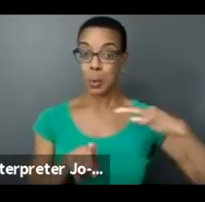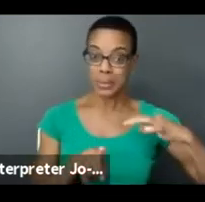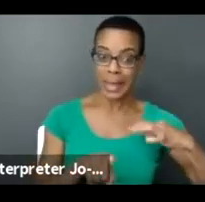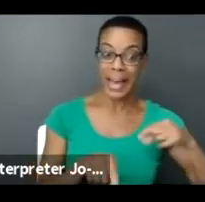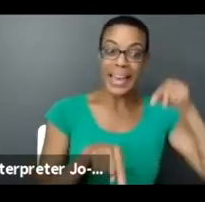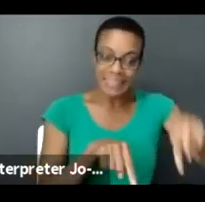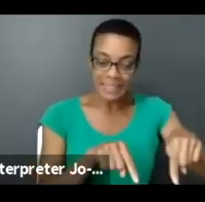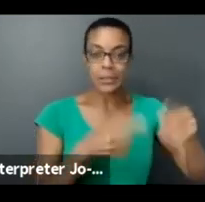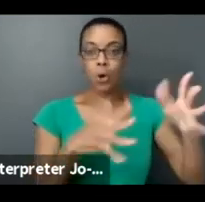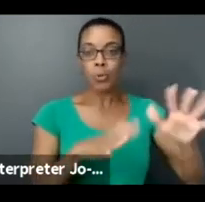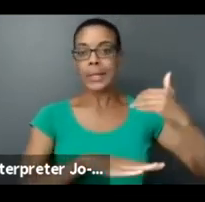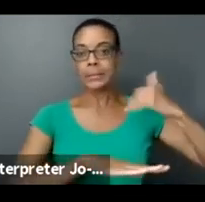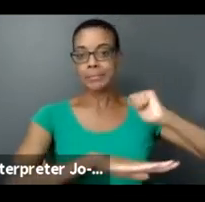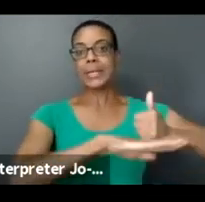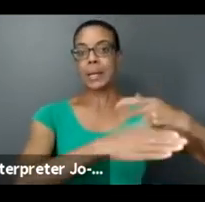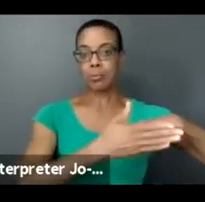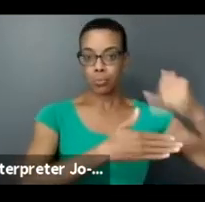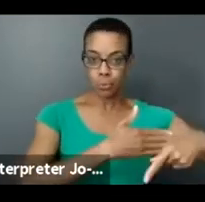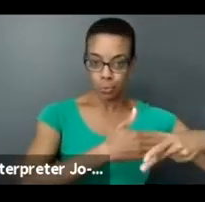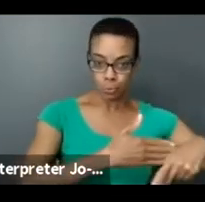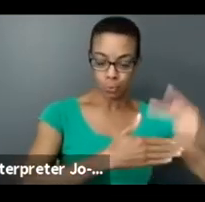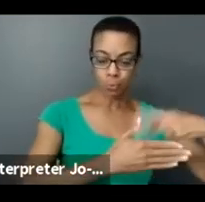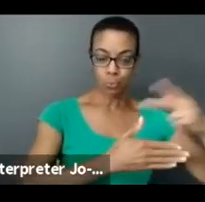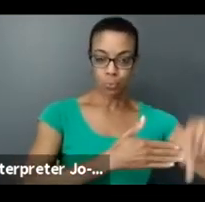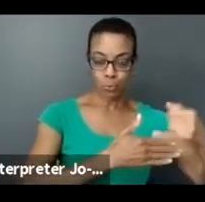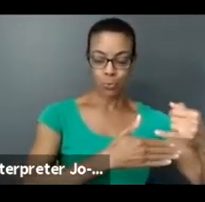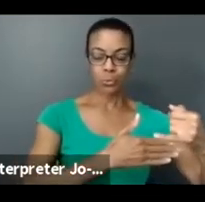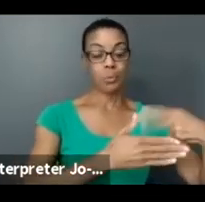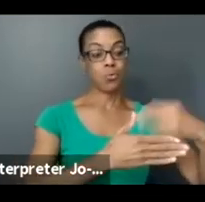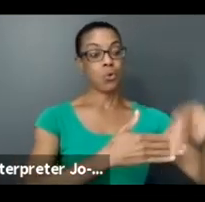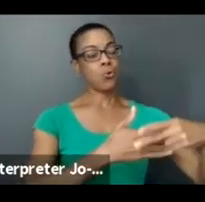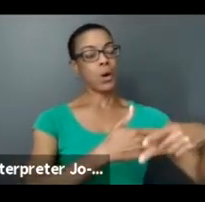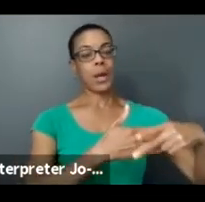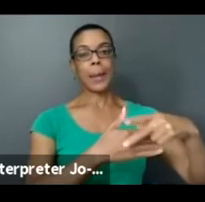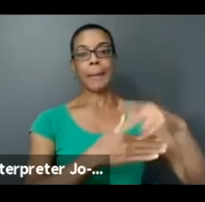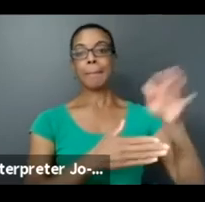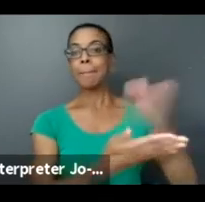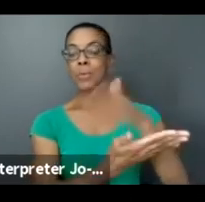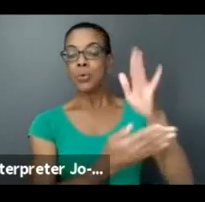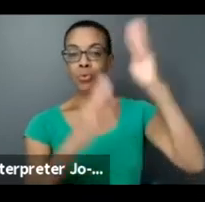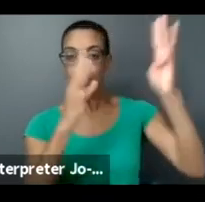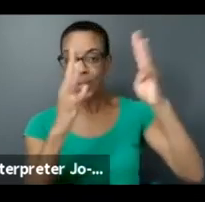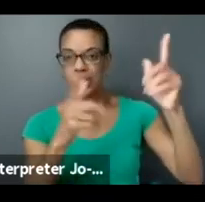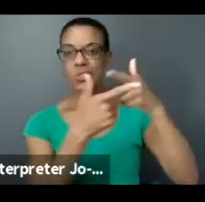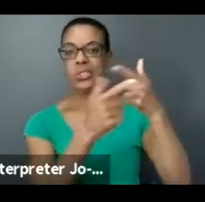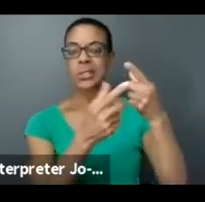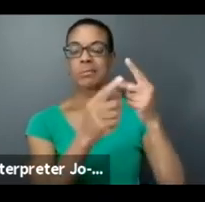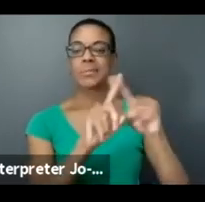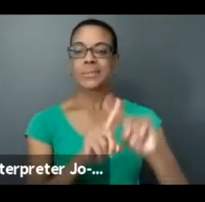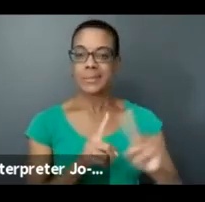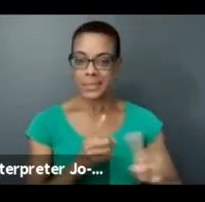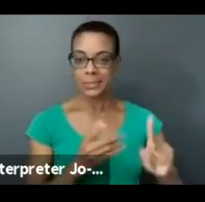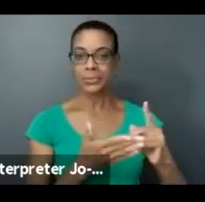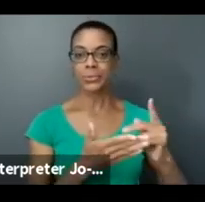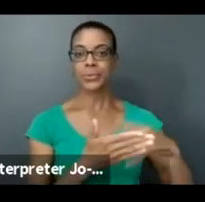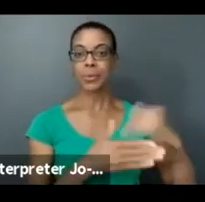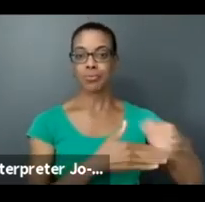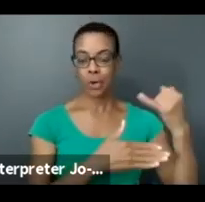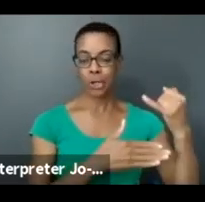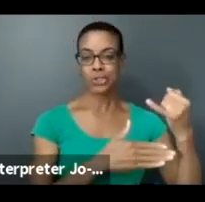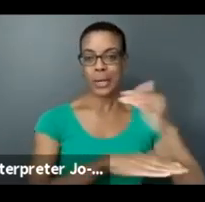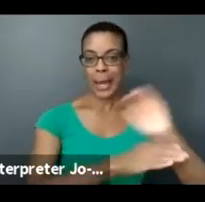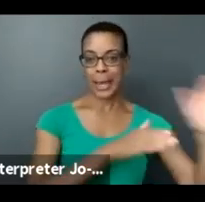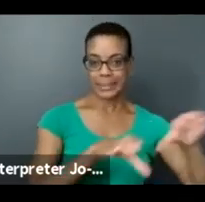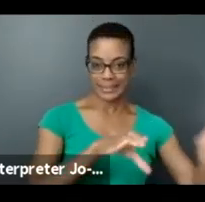creation, audio recording, the writers program, and for different project activities. So my colleague just reminded me to say that.